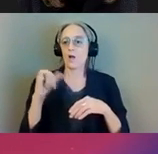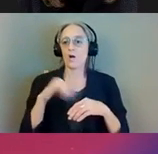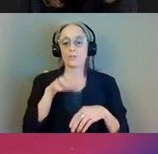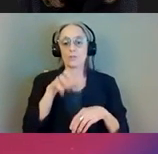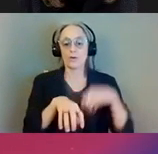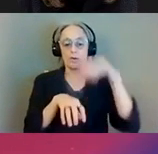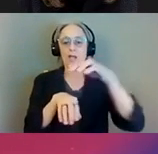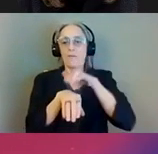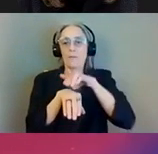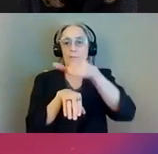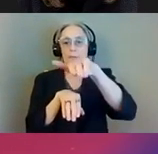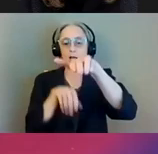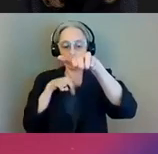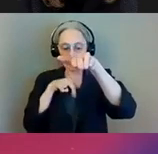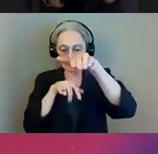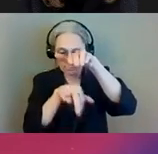point for passengers.